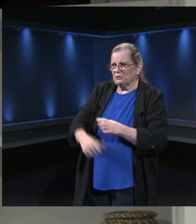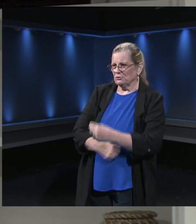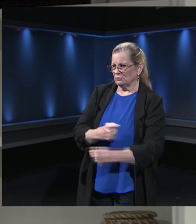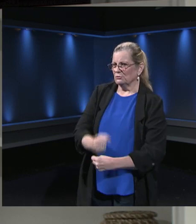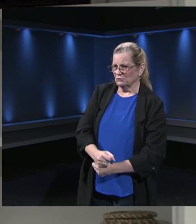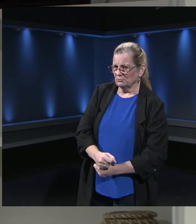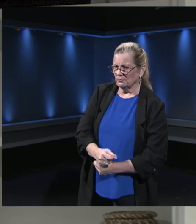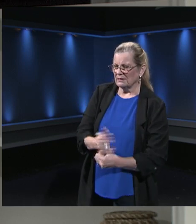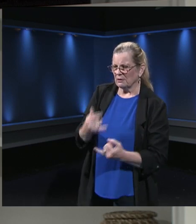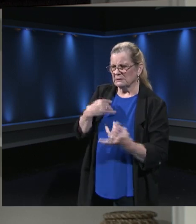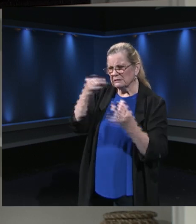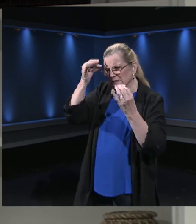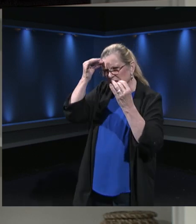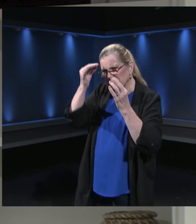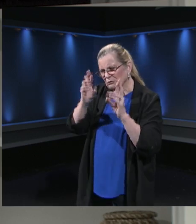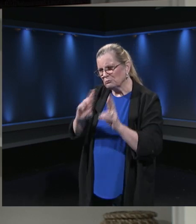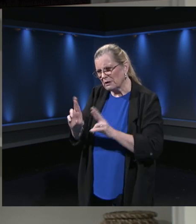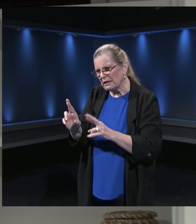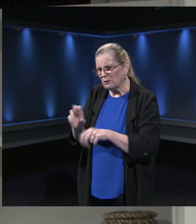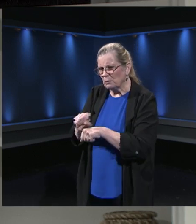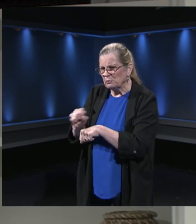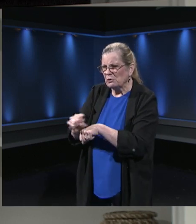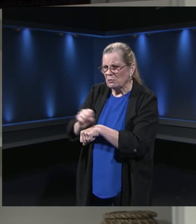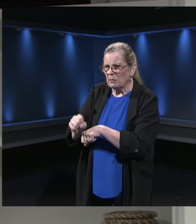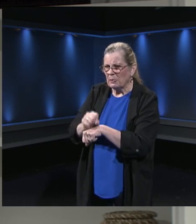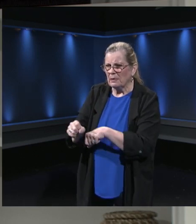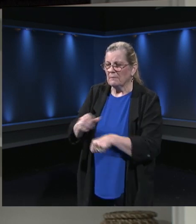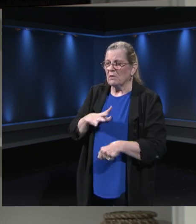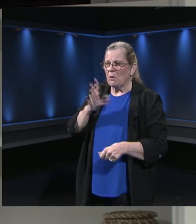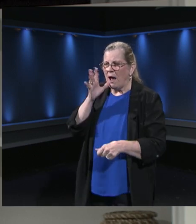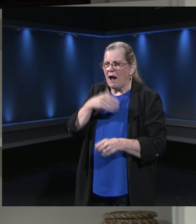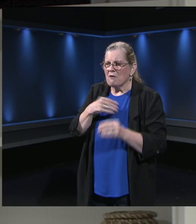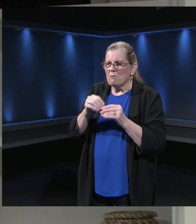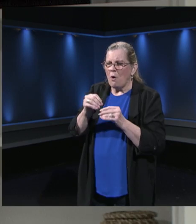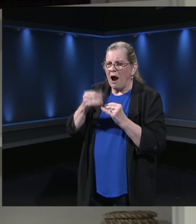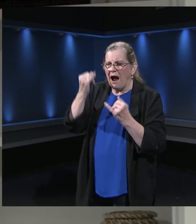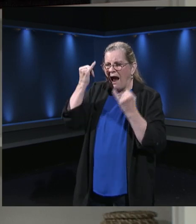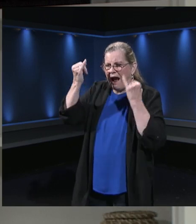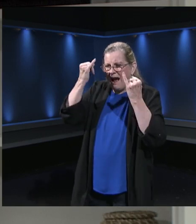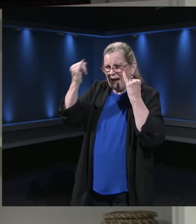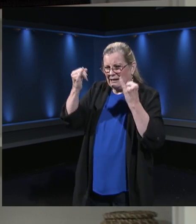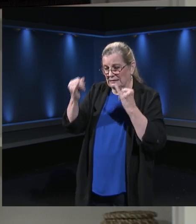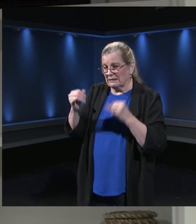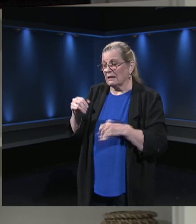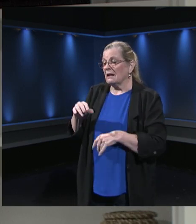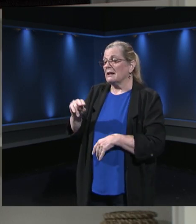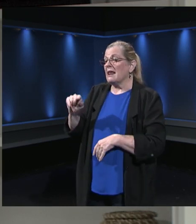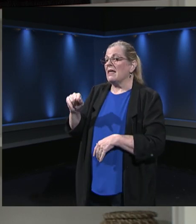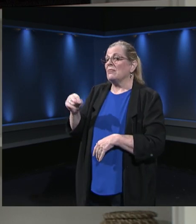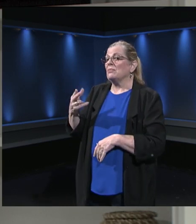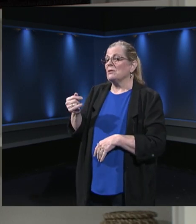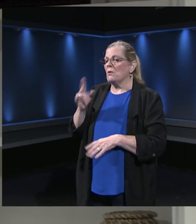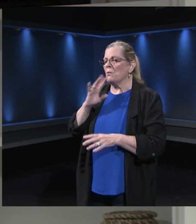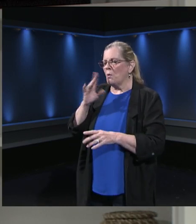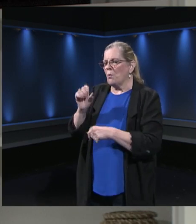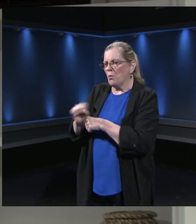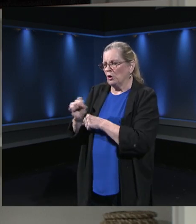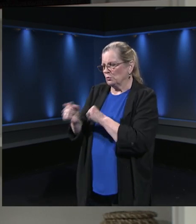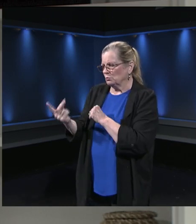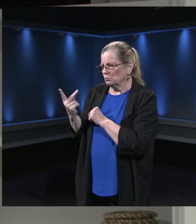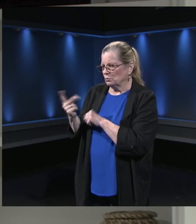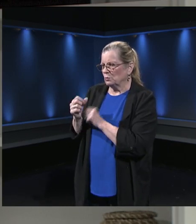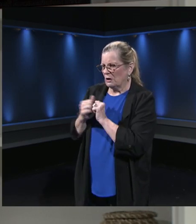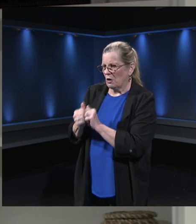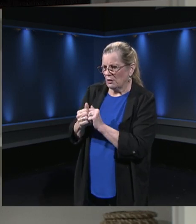ideas to share with Nathan and Nathan and I will be sharing with all of you in the weeks ahead. But right now,